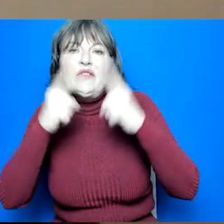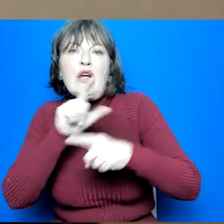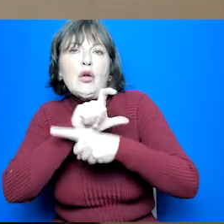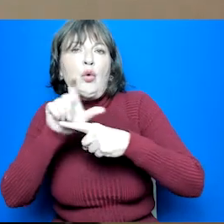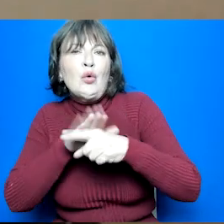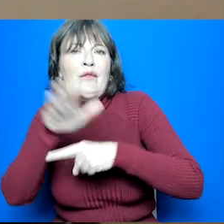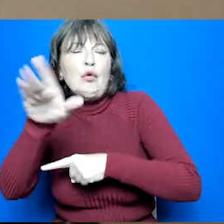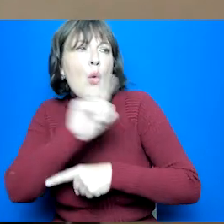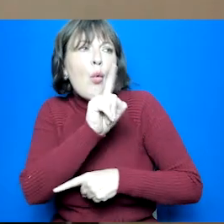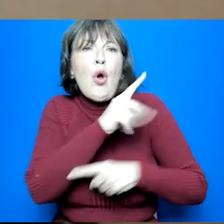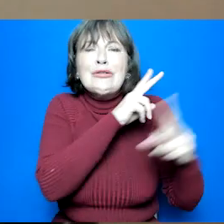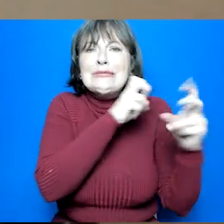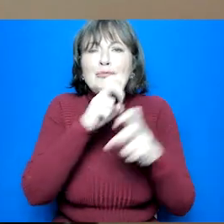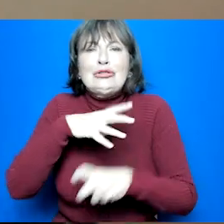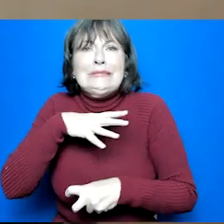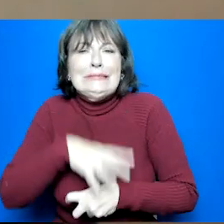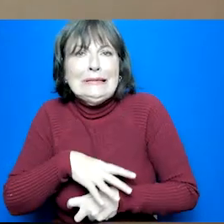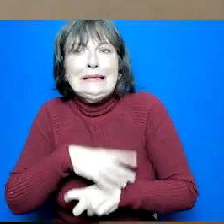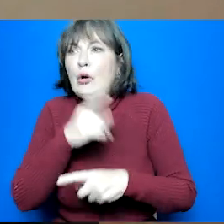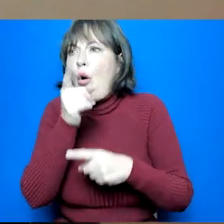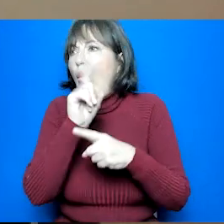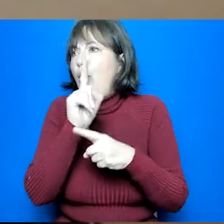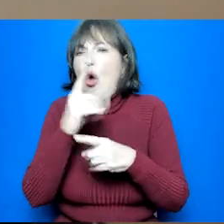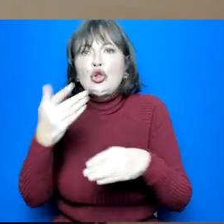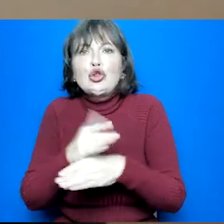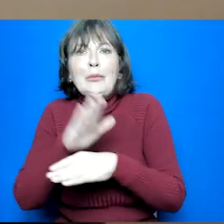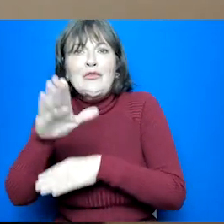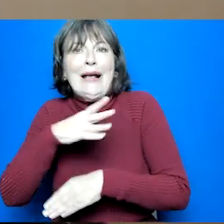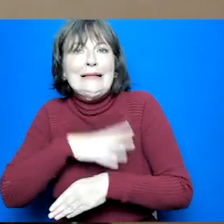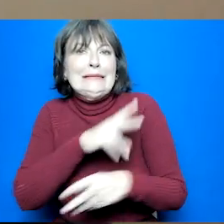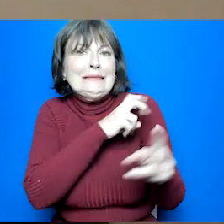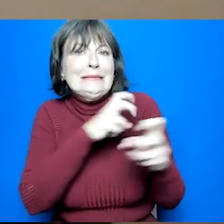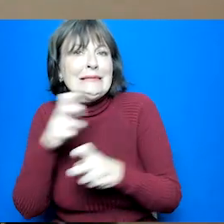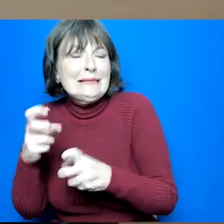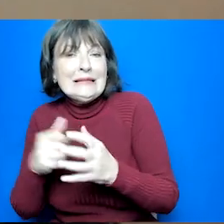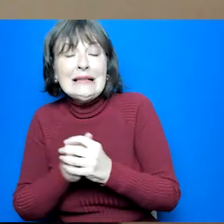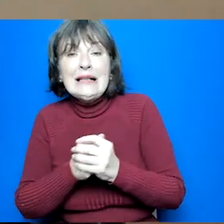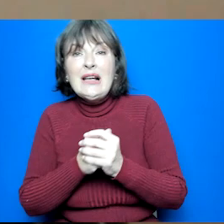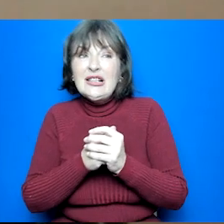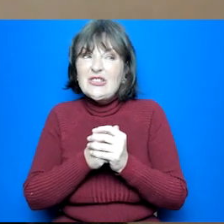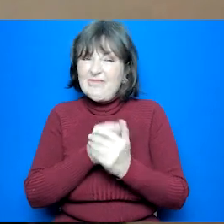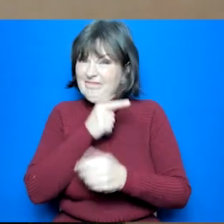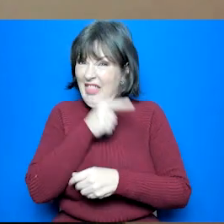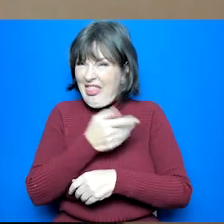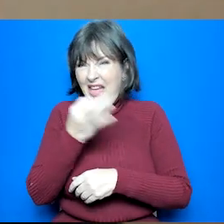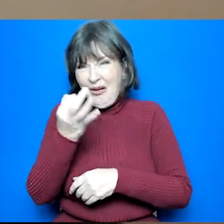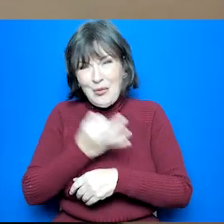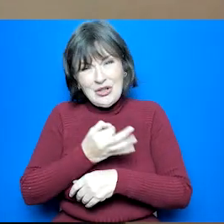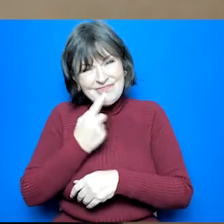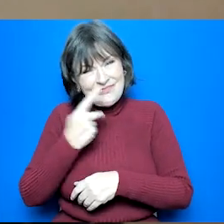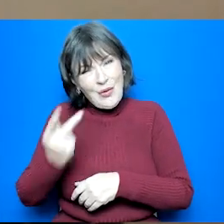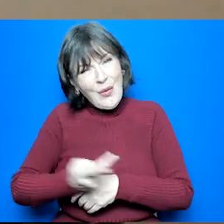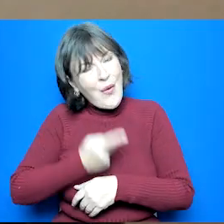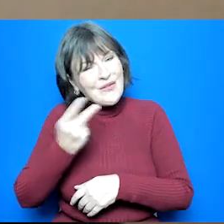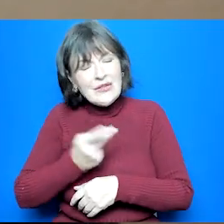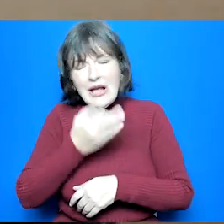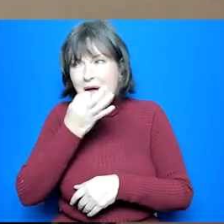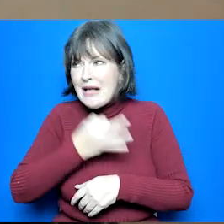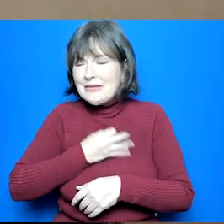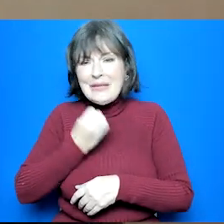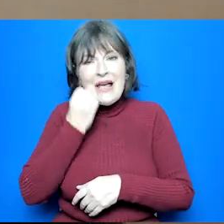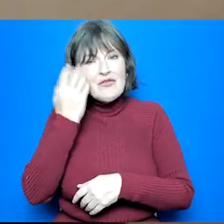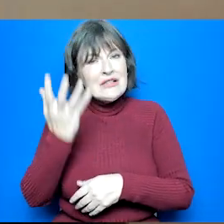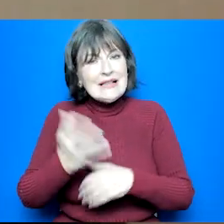This is something that pupils often come and ask me in school. At least one appointment a day I'm asked something about a specific career or